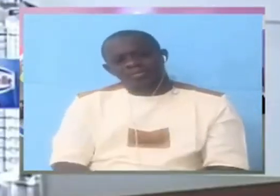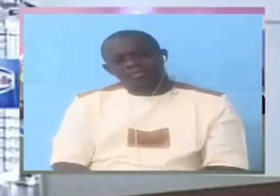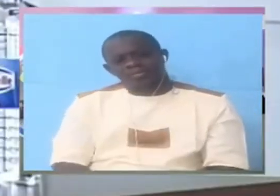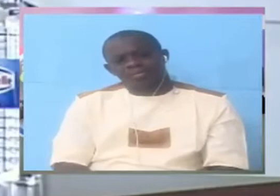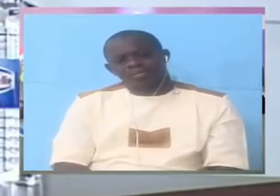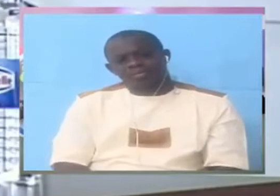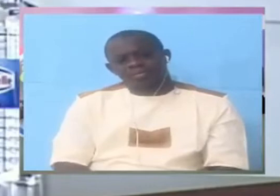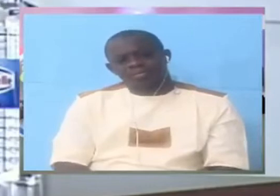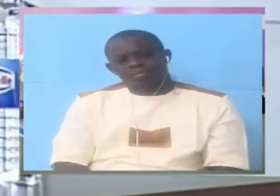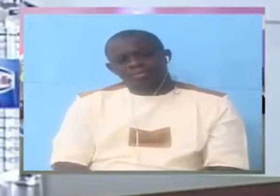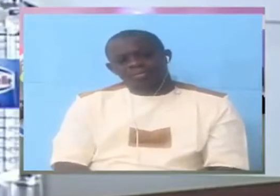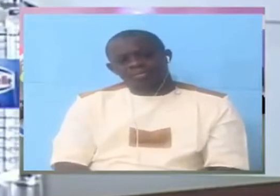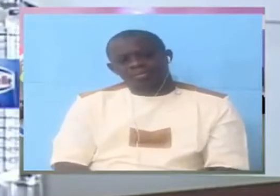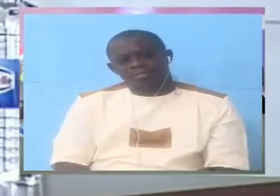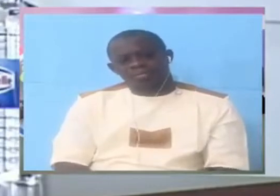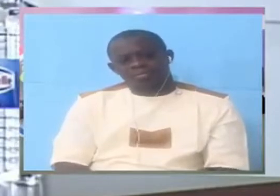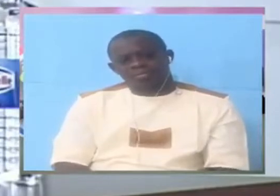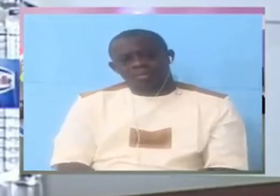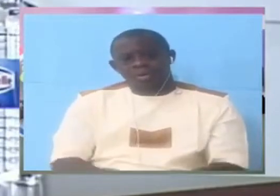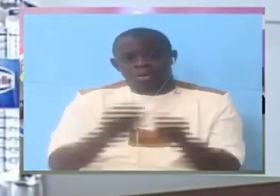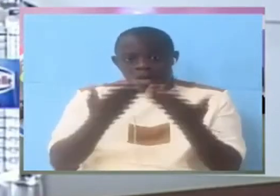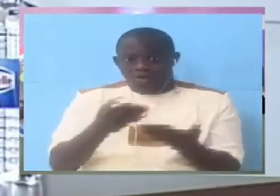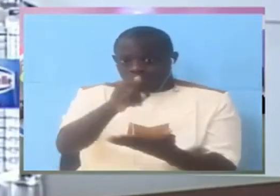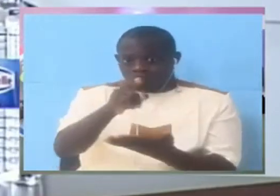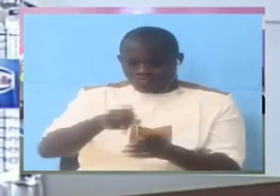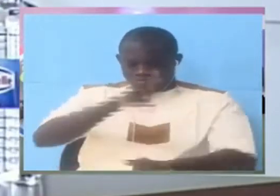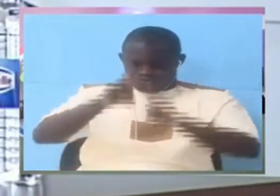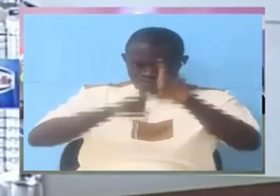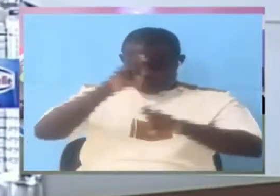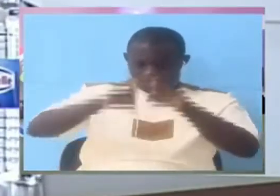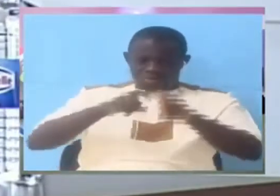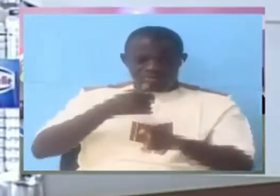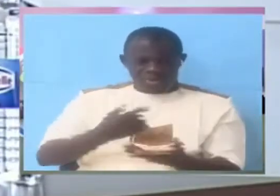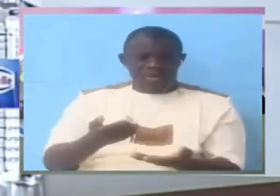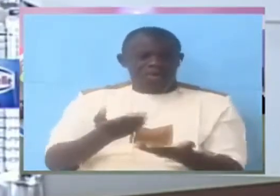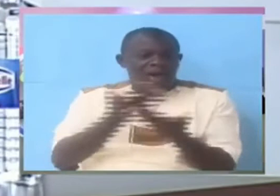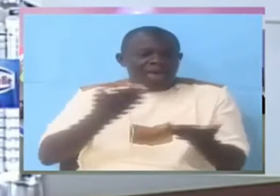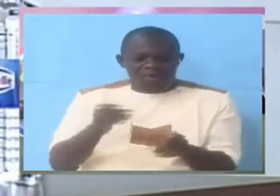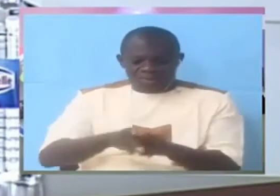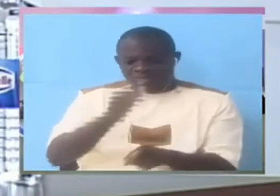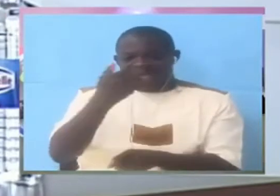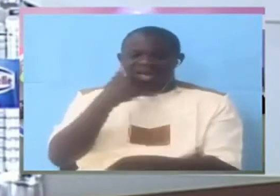are you interrogating me because you are questioning me